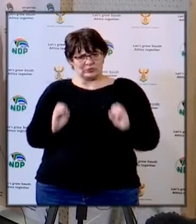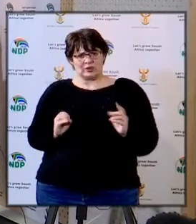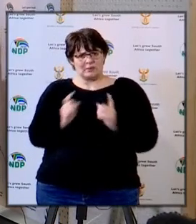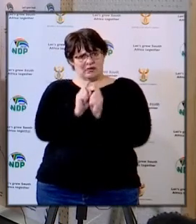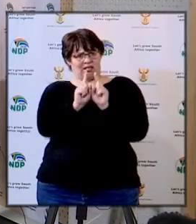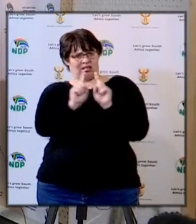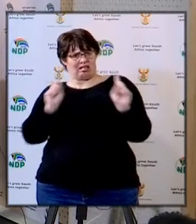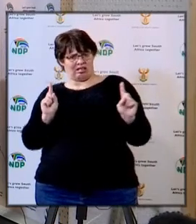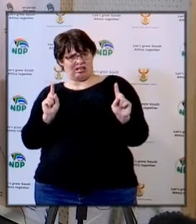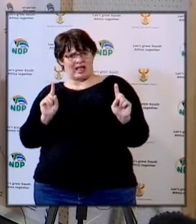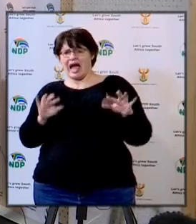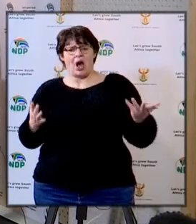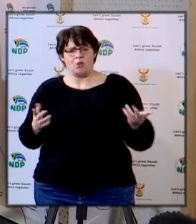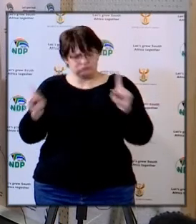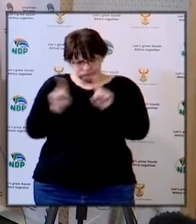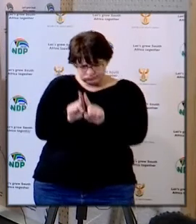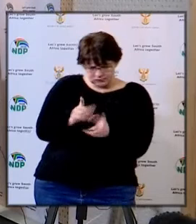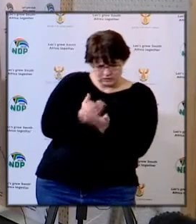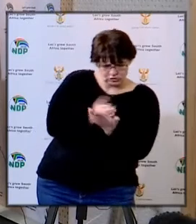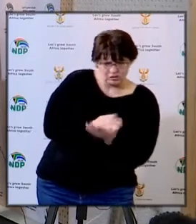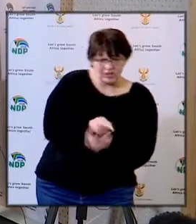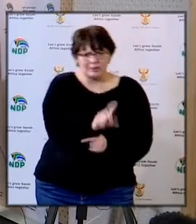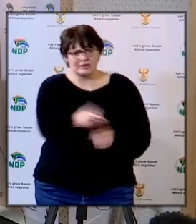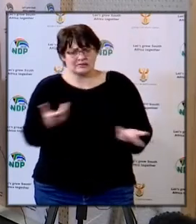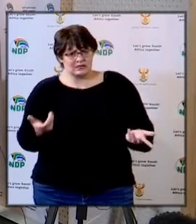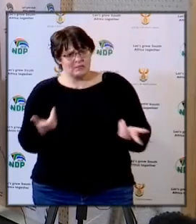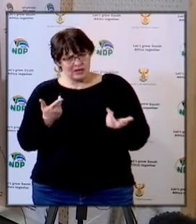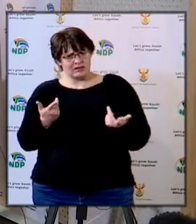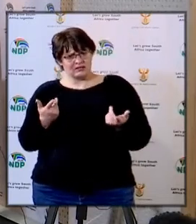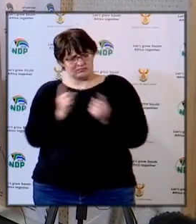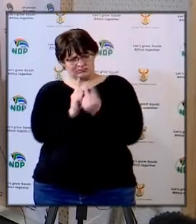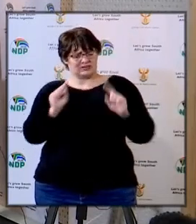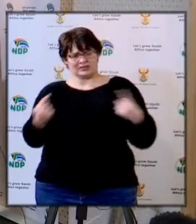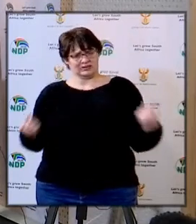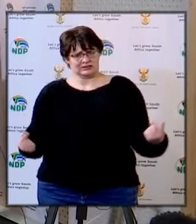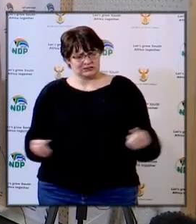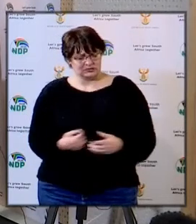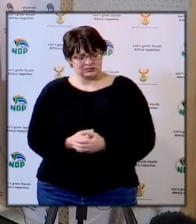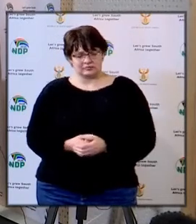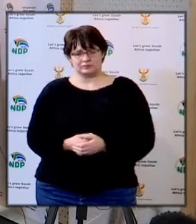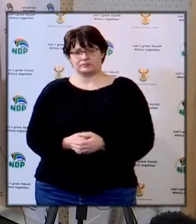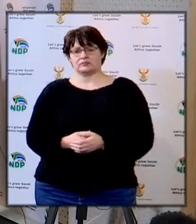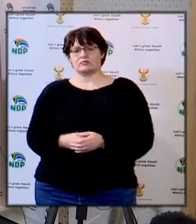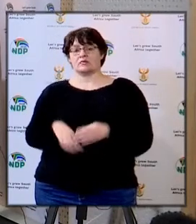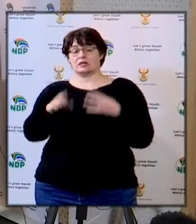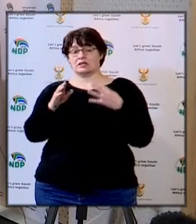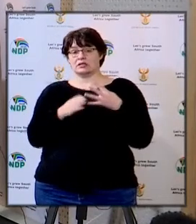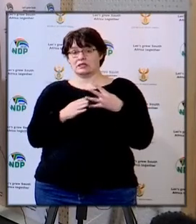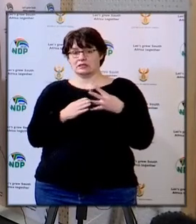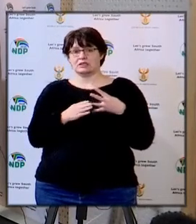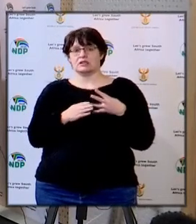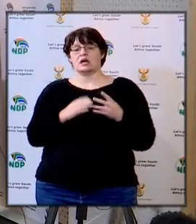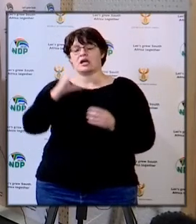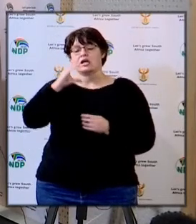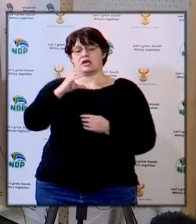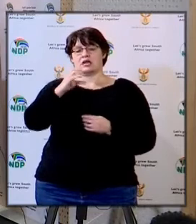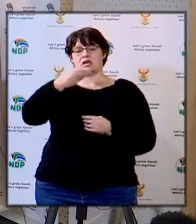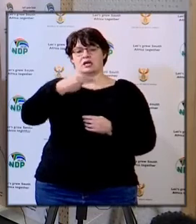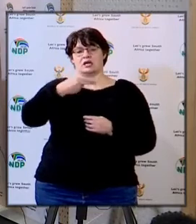textbooks social distancing will be compromised the next question is from